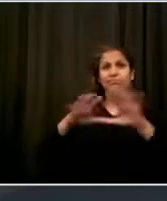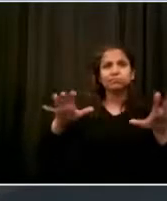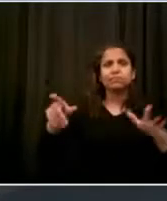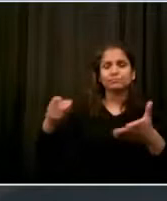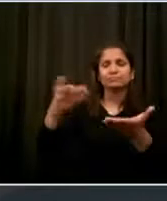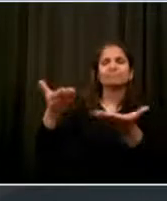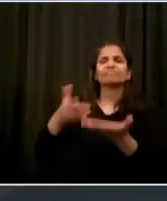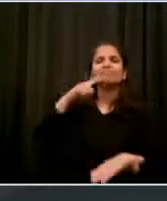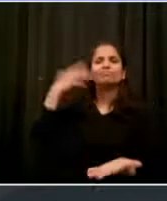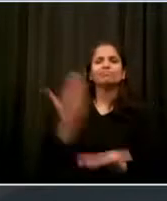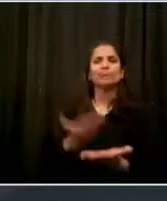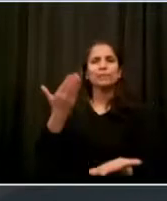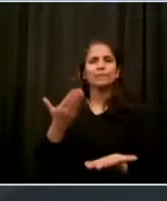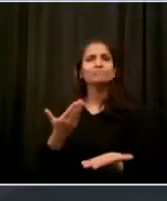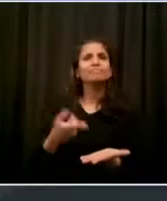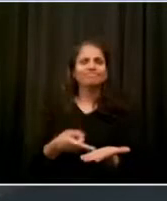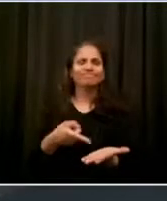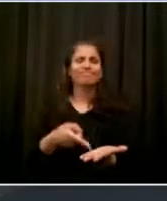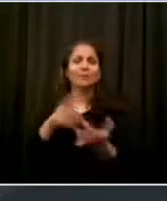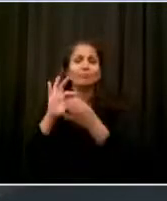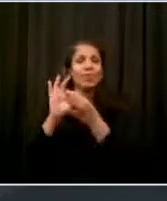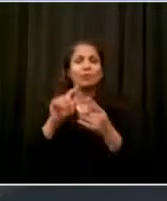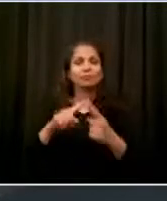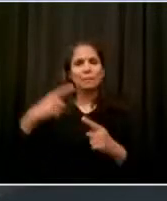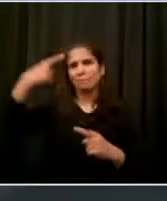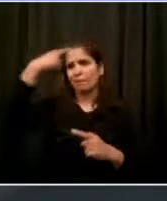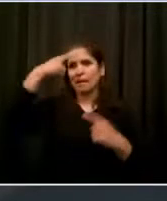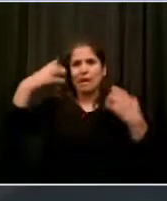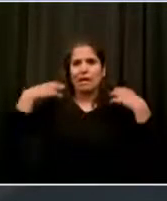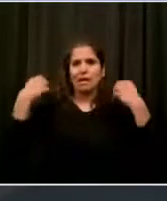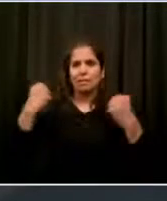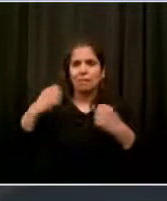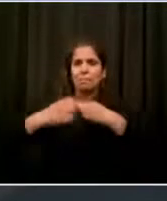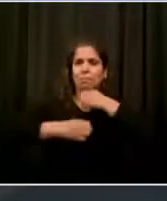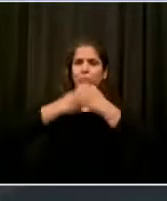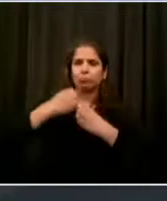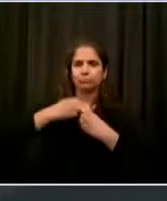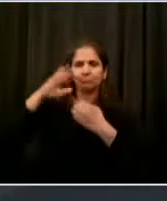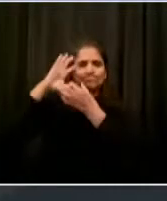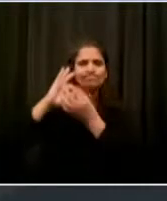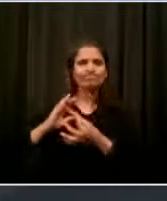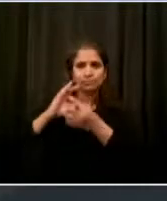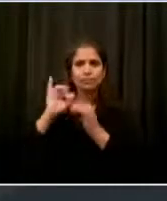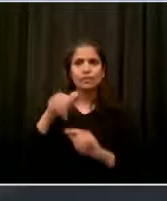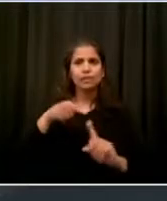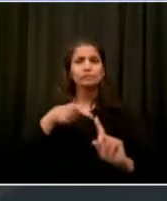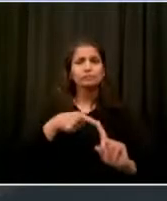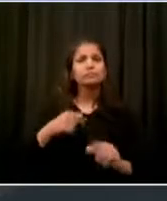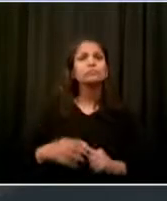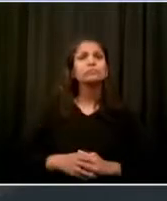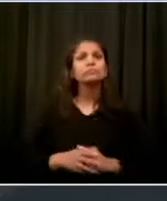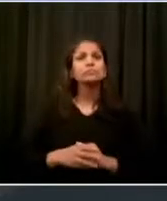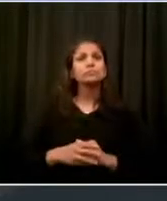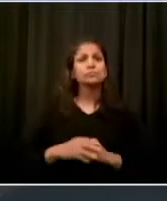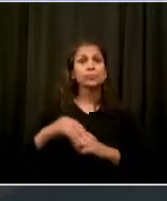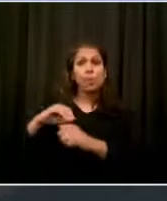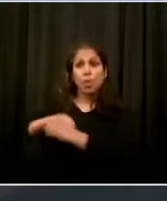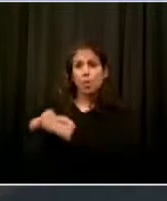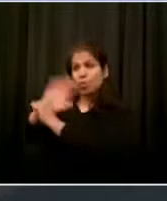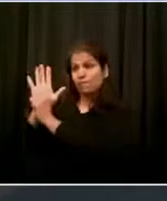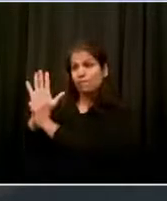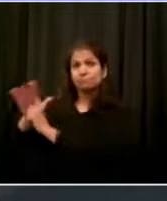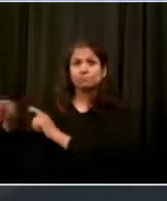anger around the tragic killings is palpable. And when job insecurity,